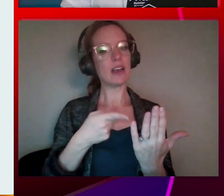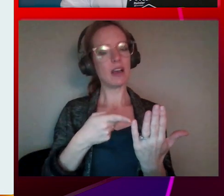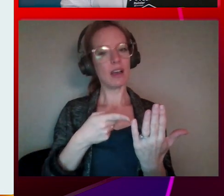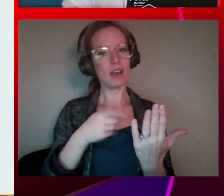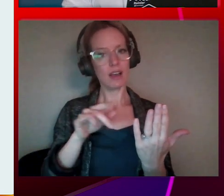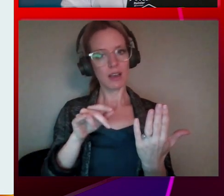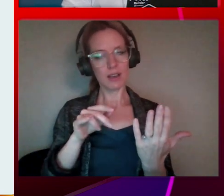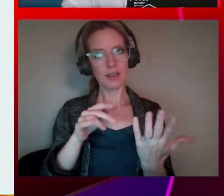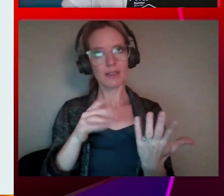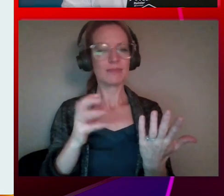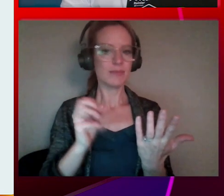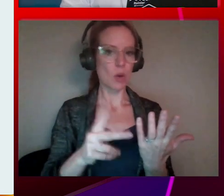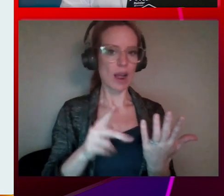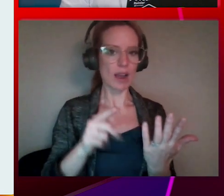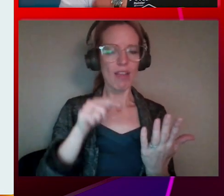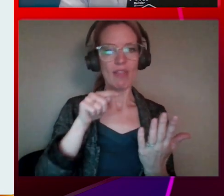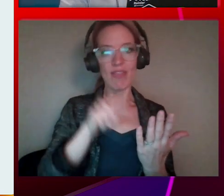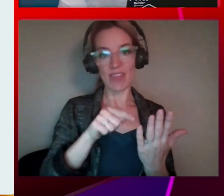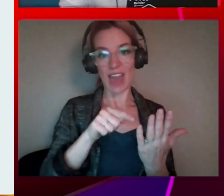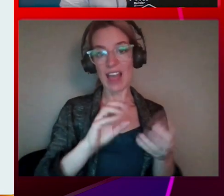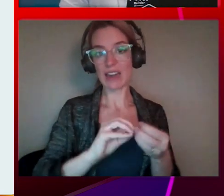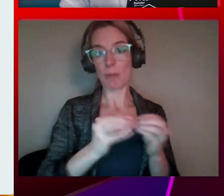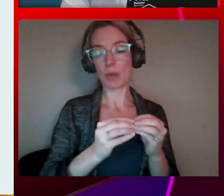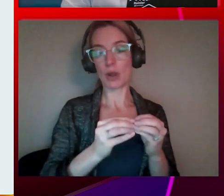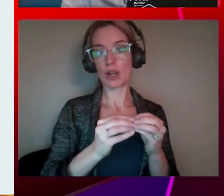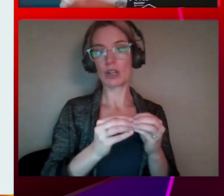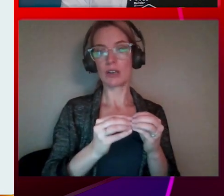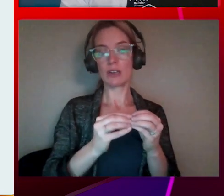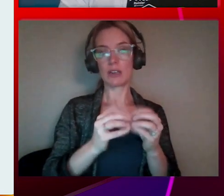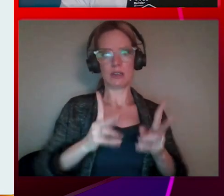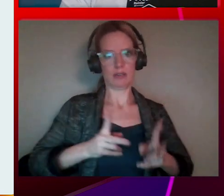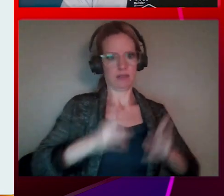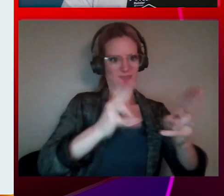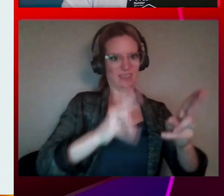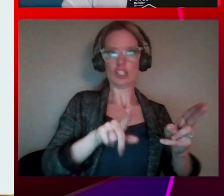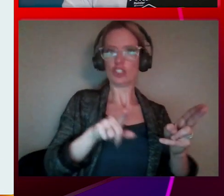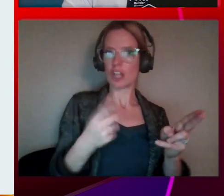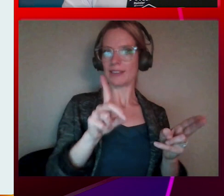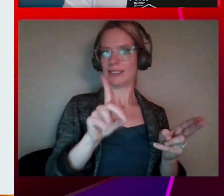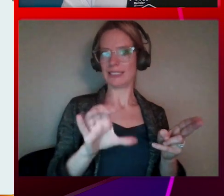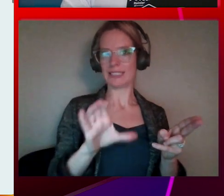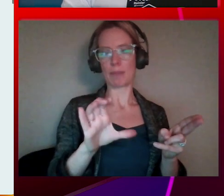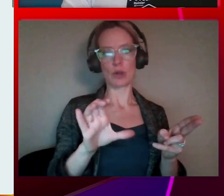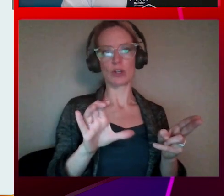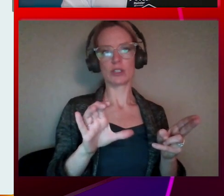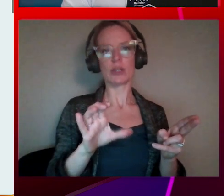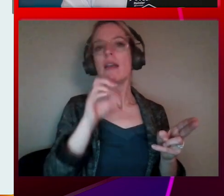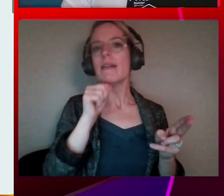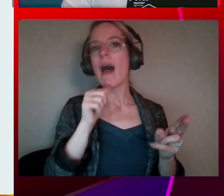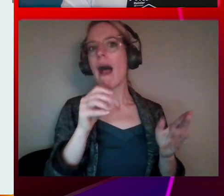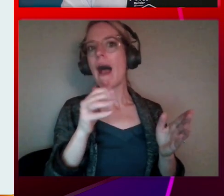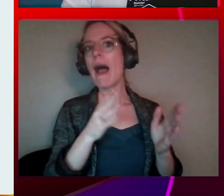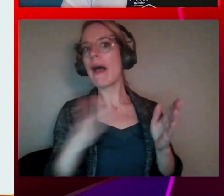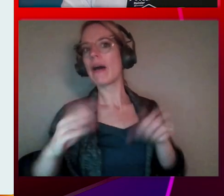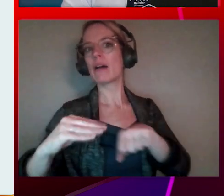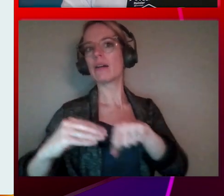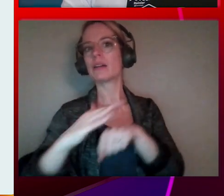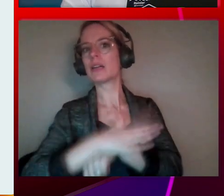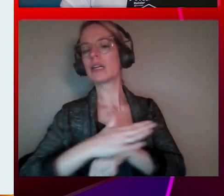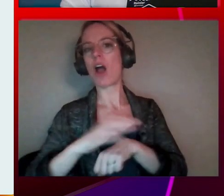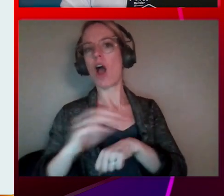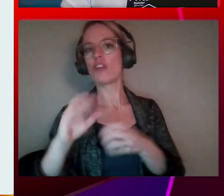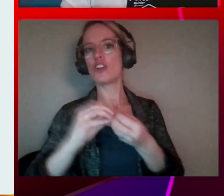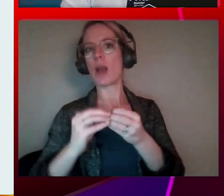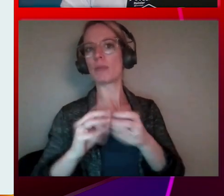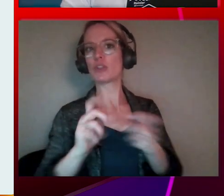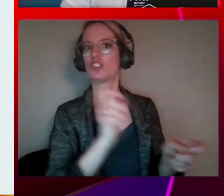truth as it was as of December, right? Again, use your imagination. We're not quite December yet. But that is the use case here.